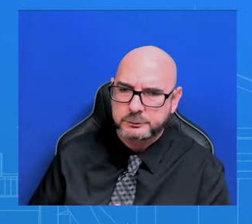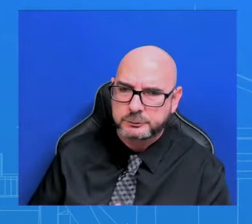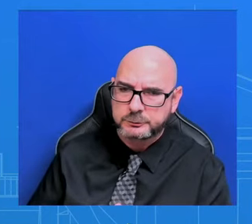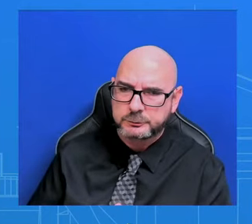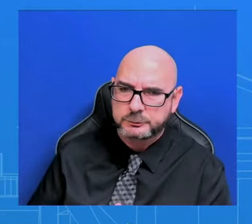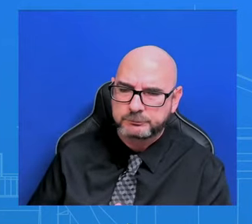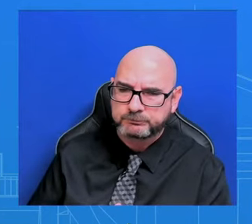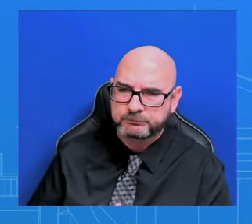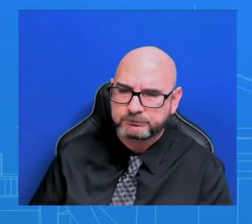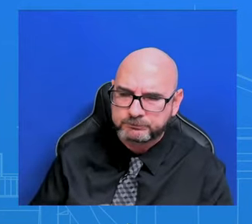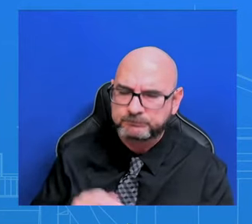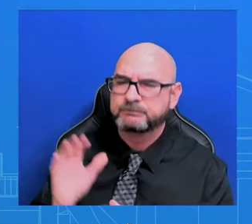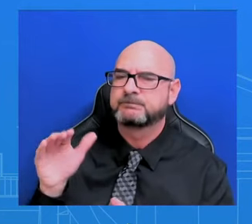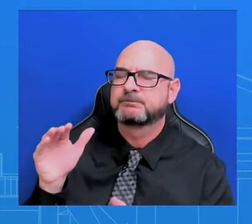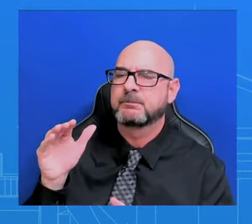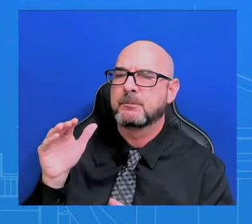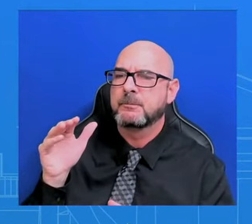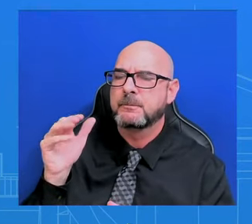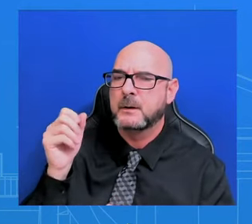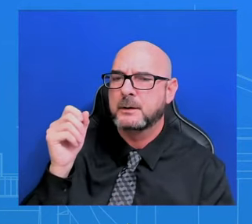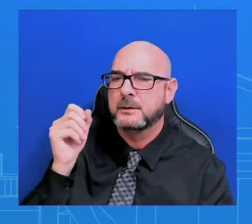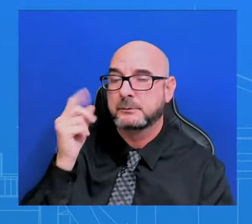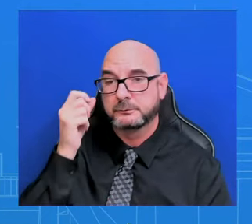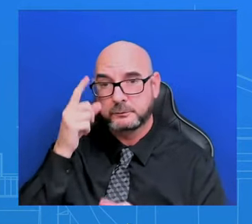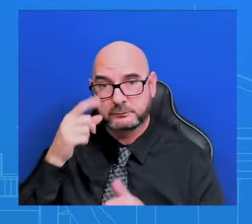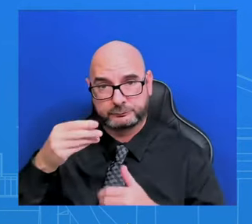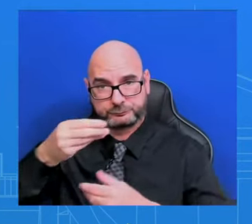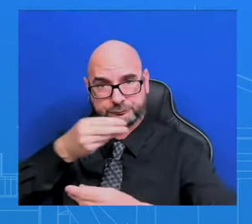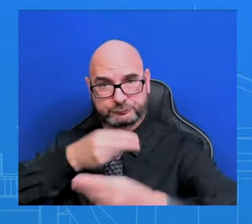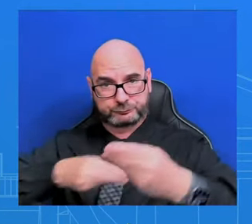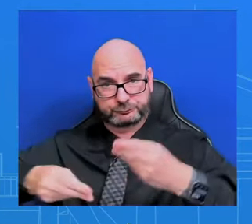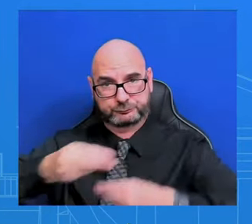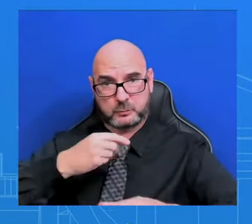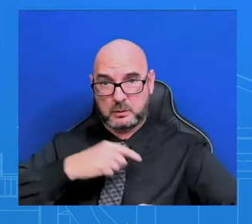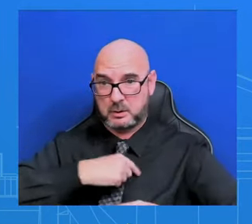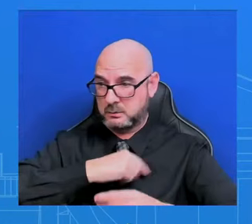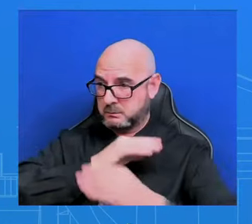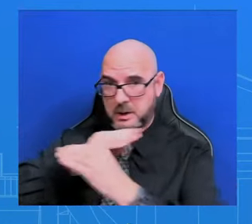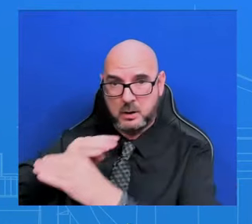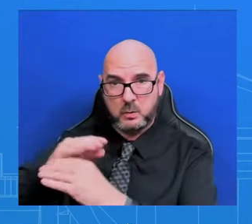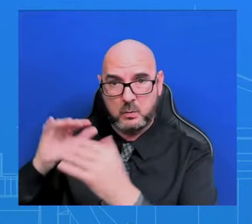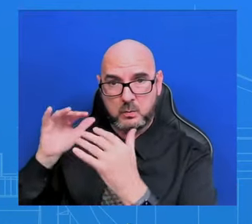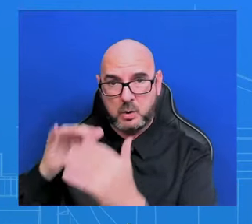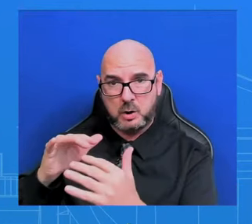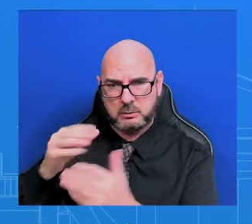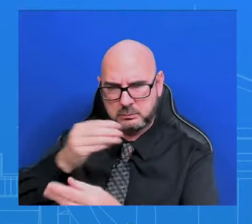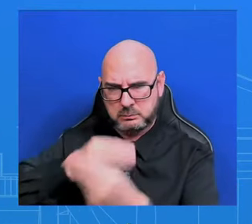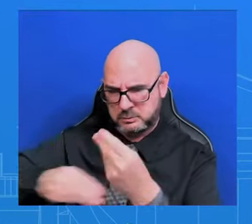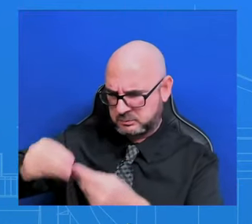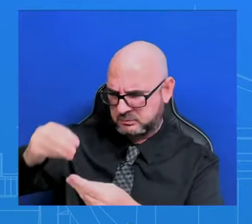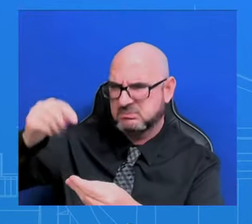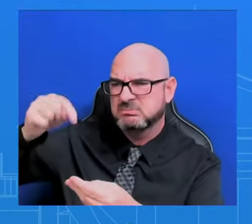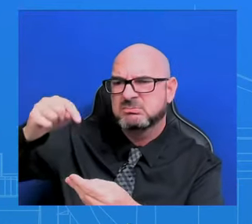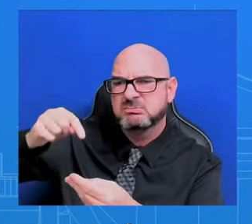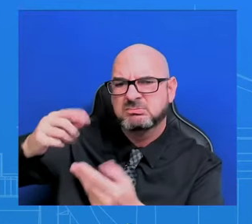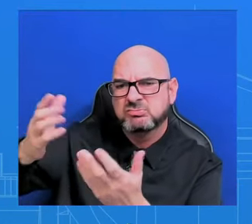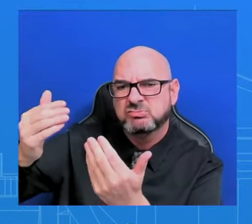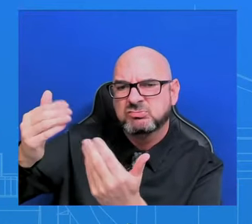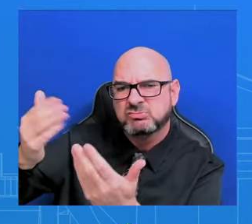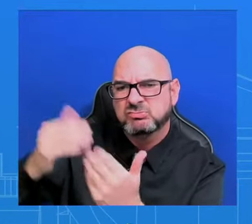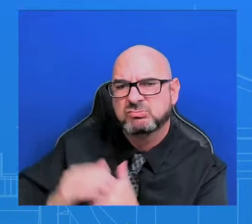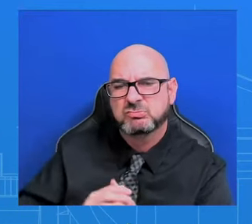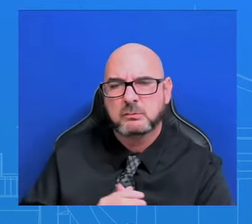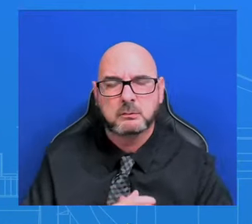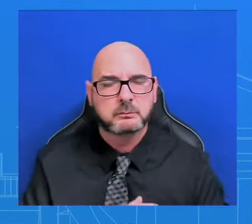and Amos Faulkstein's efforts in the region? We are involved diplomatically, not just with